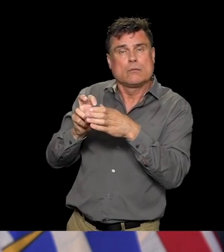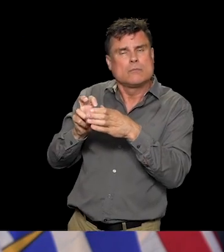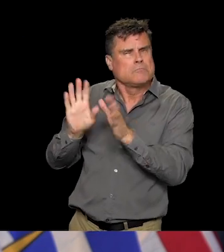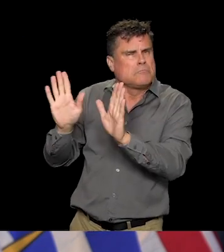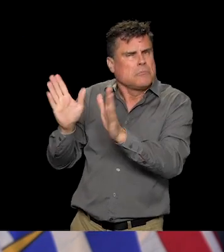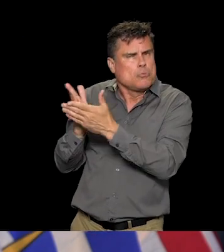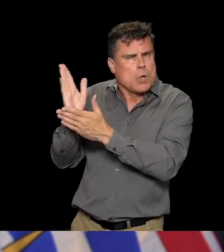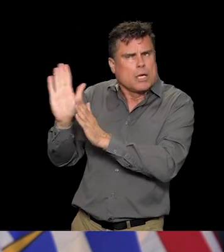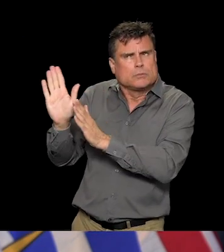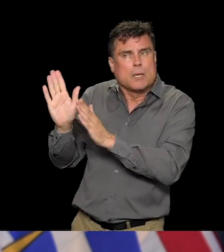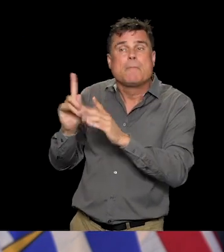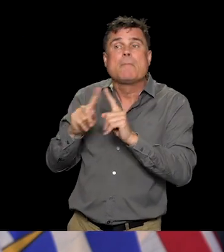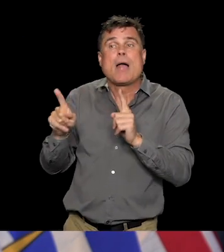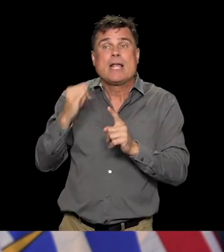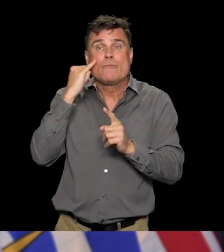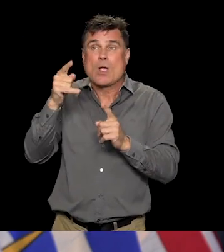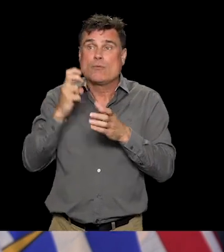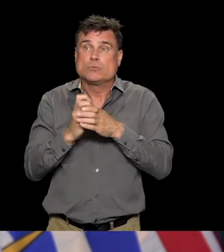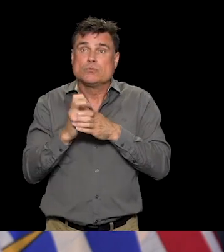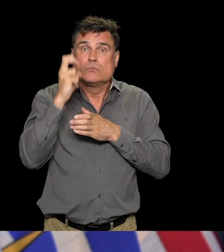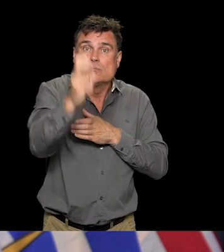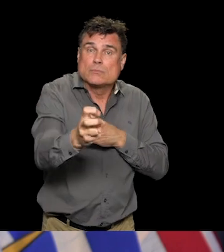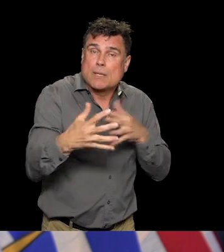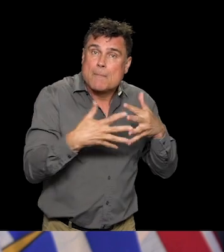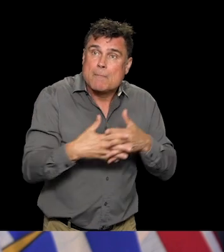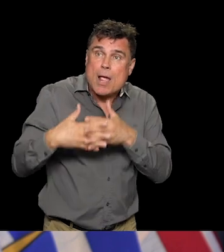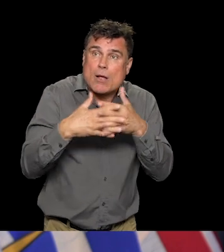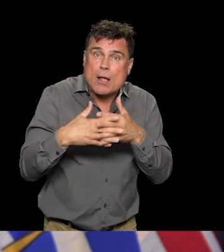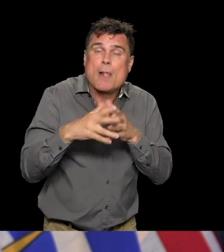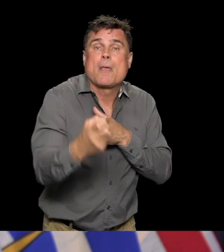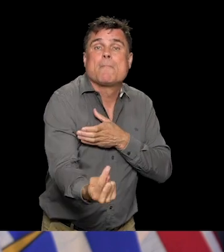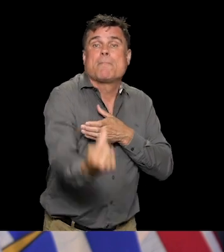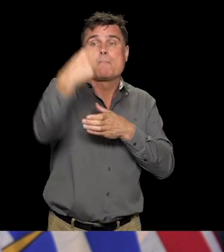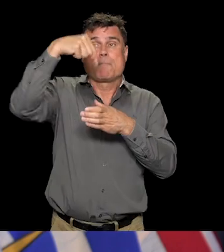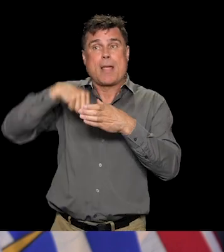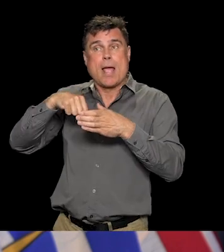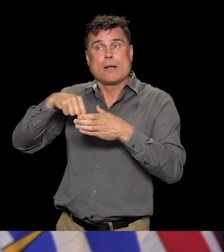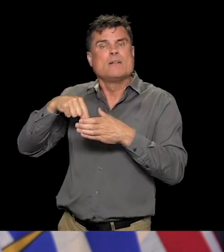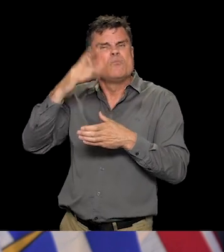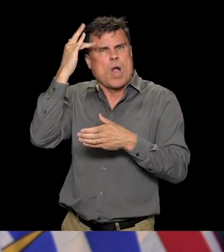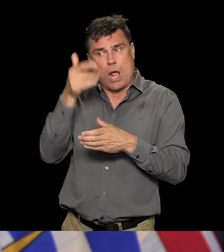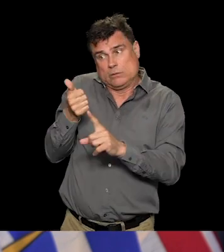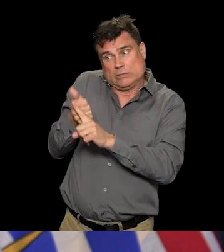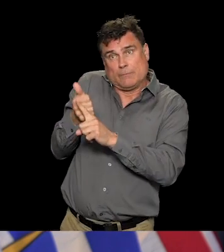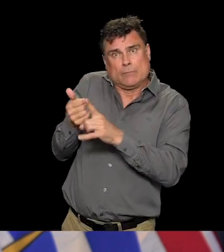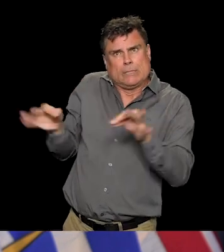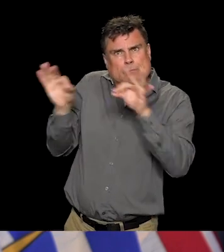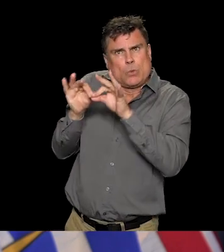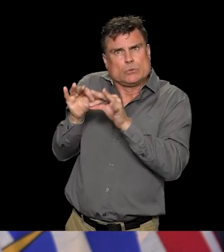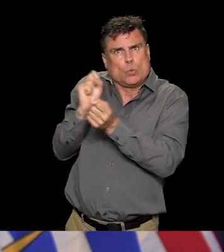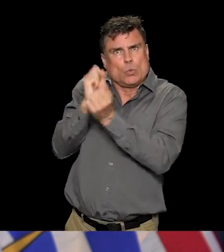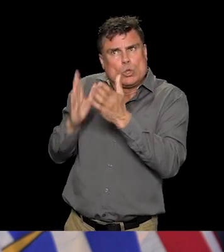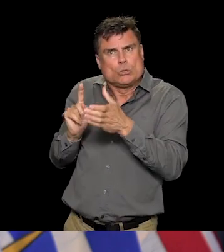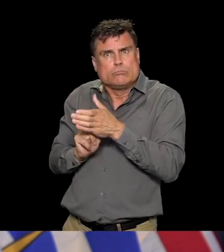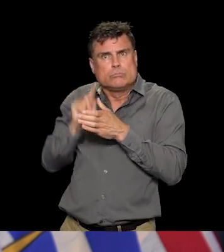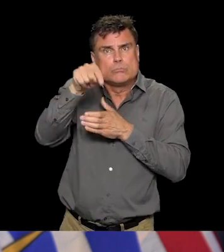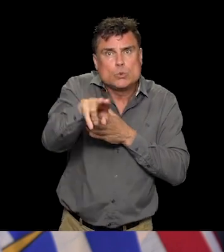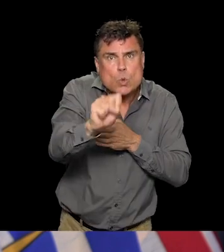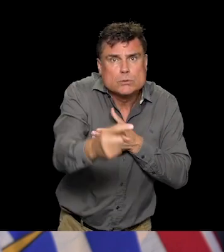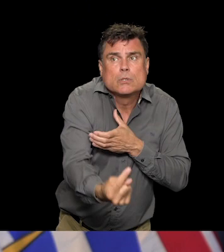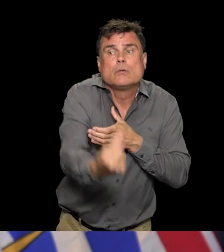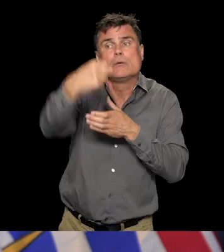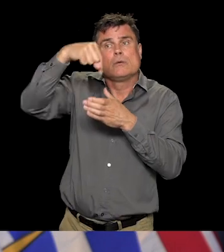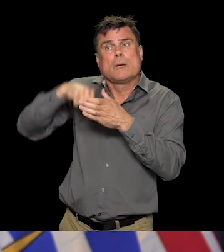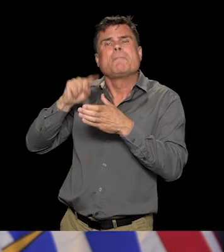of the risks risks in our communities and the risks in our family. And it is why I've been so fussed about